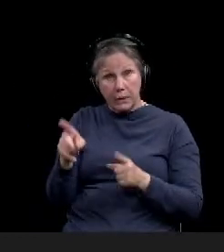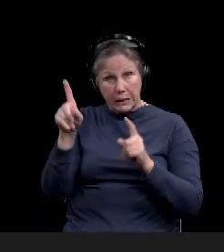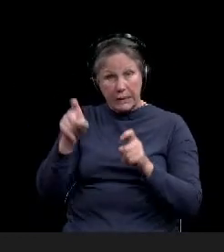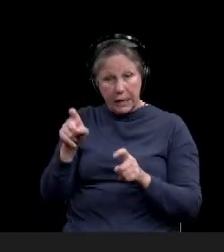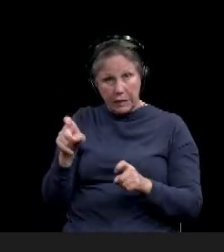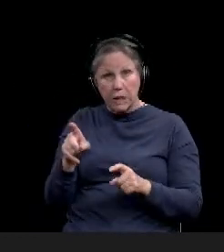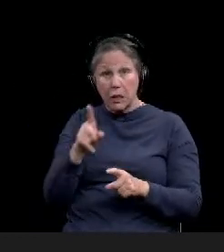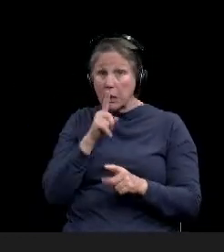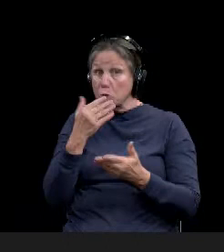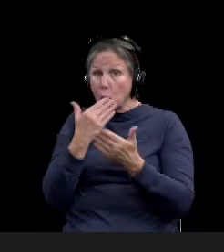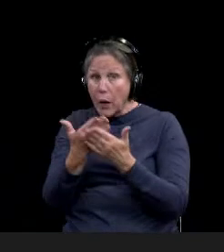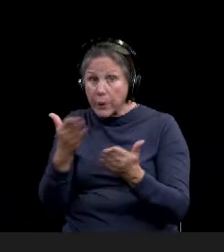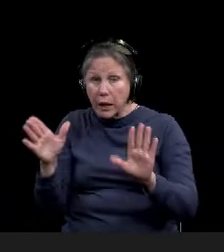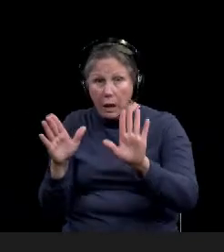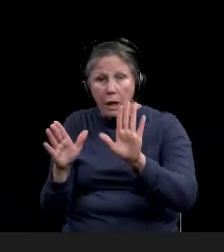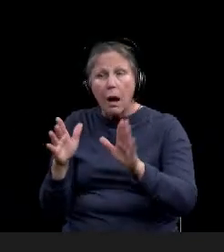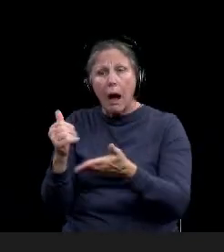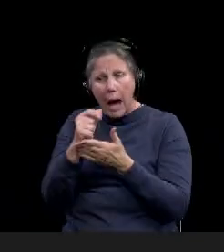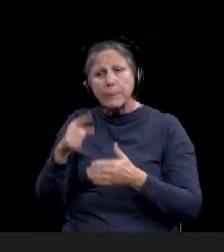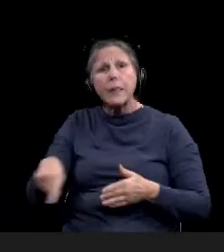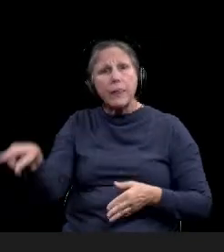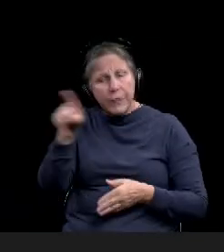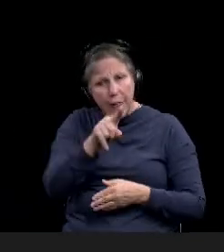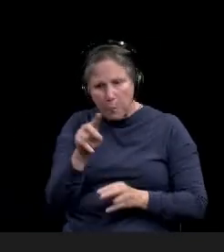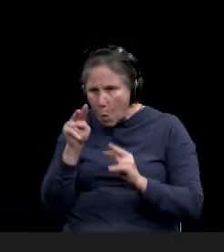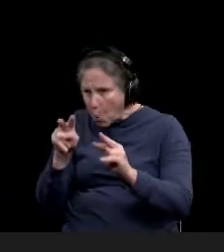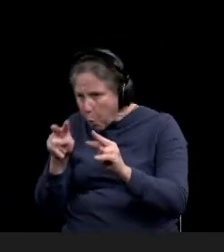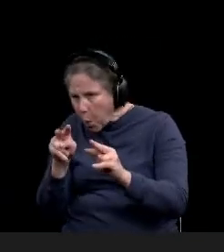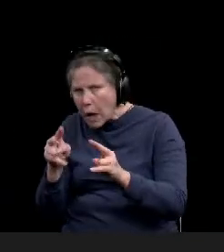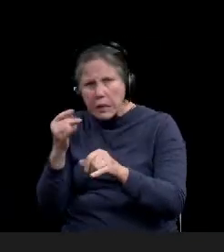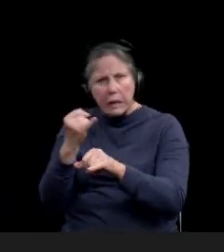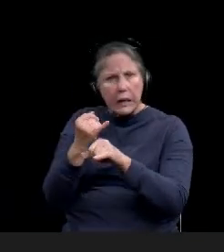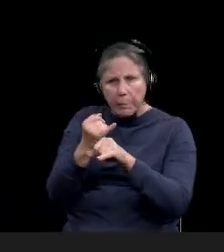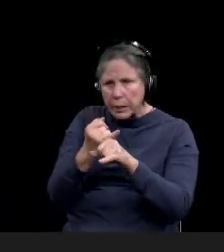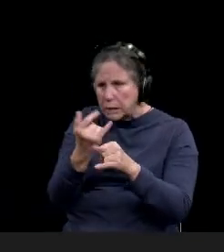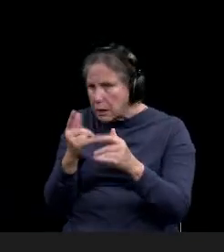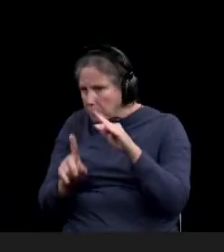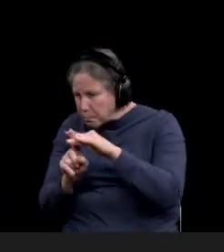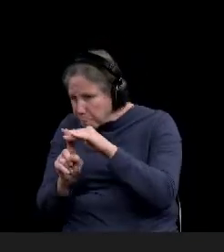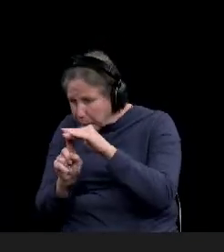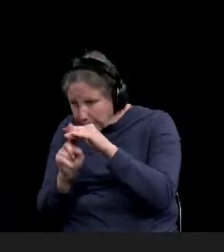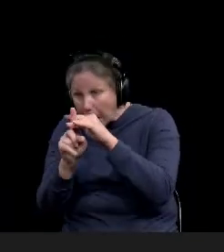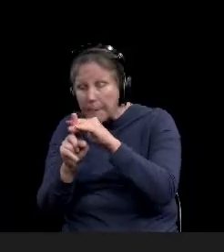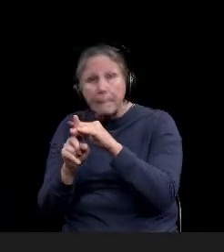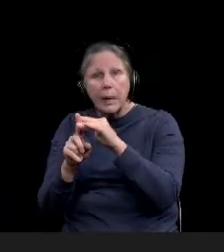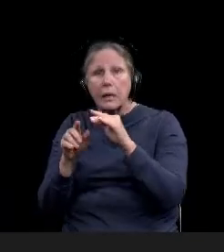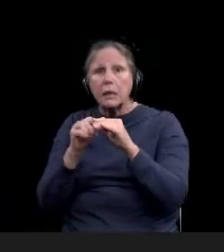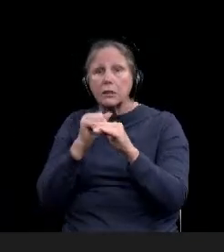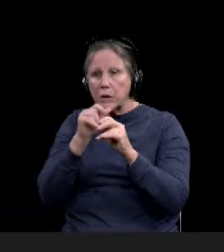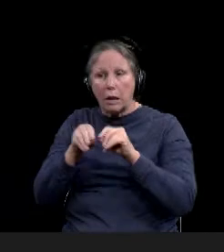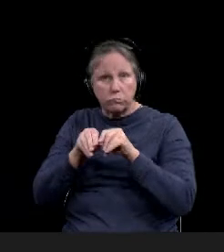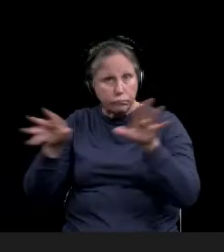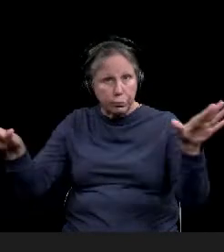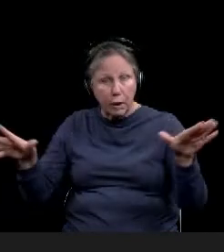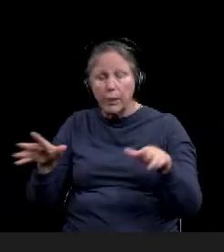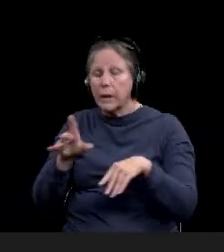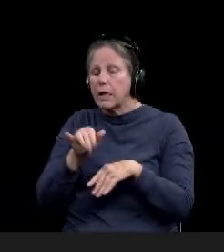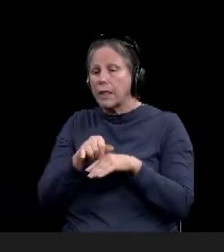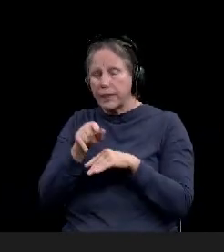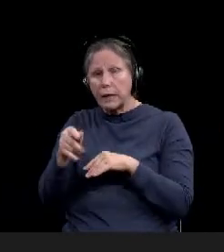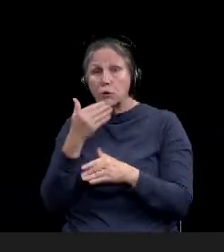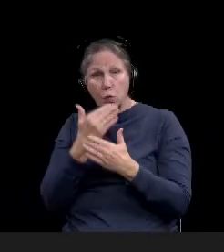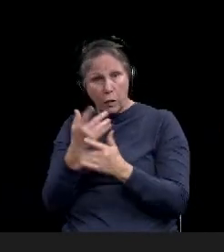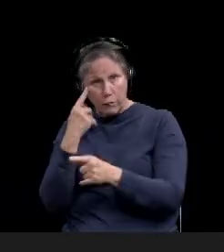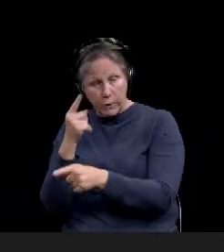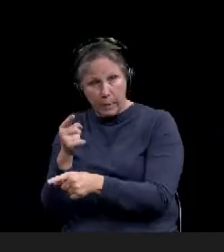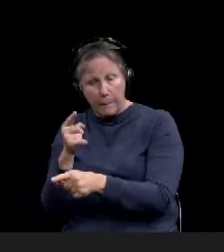is really good. It helps them to control the virus on their campus and keep it from spreading to our community. Uh, so that is a very good